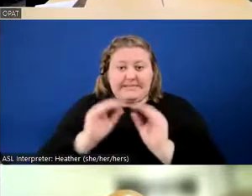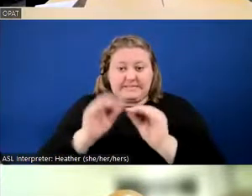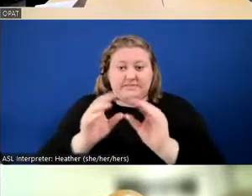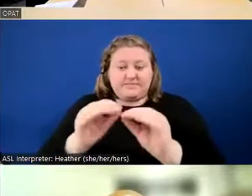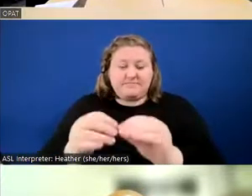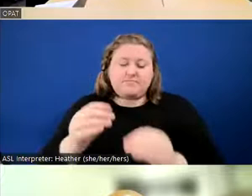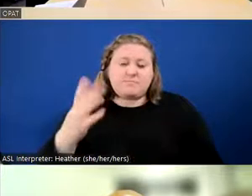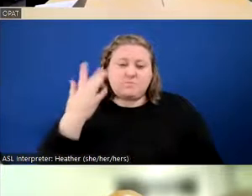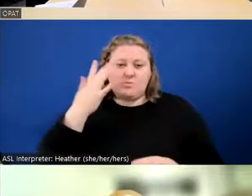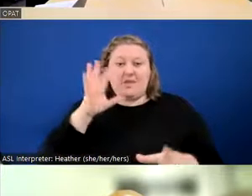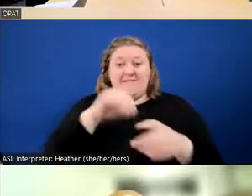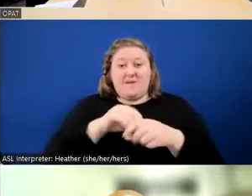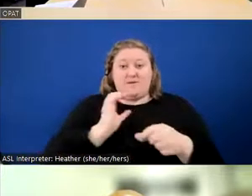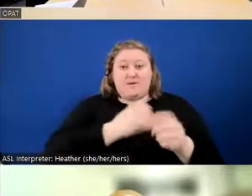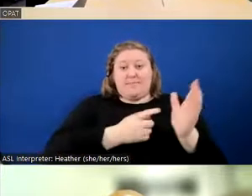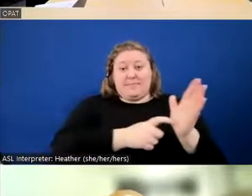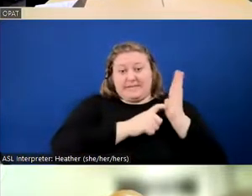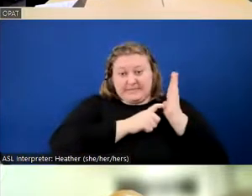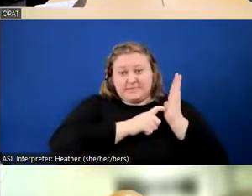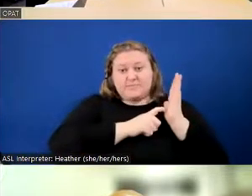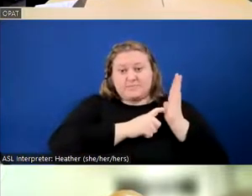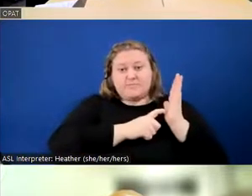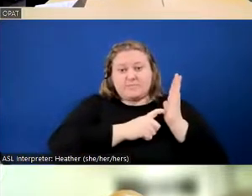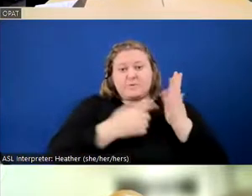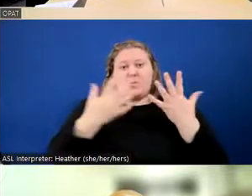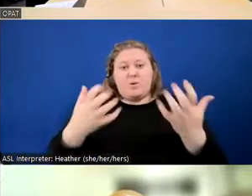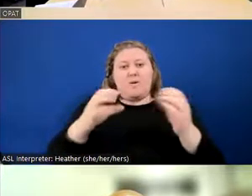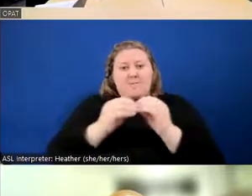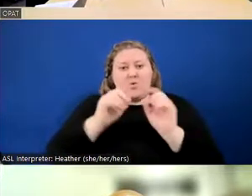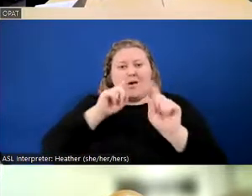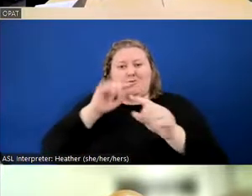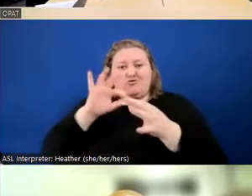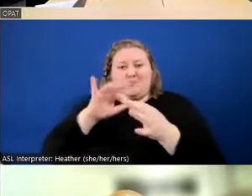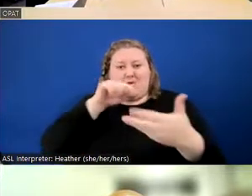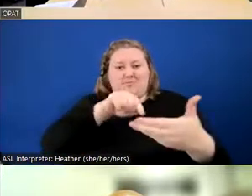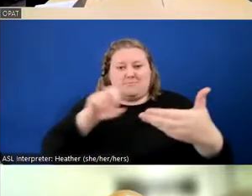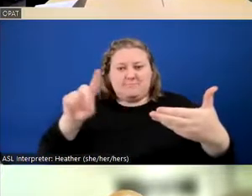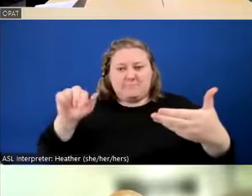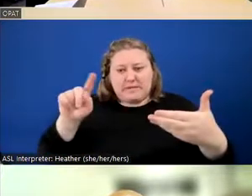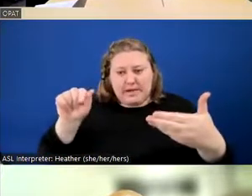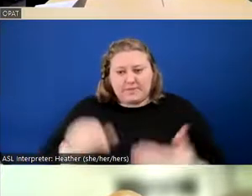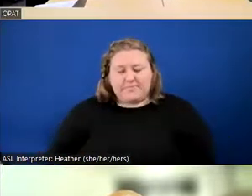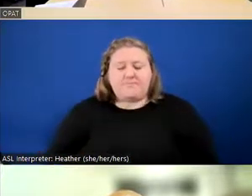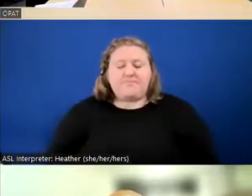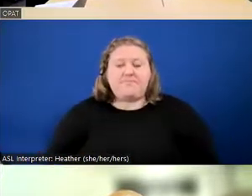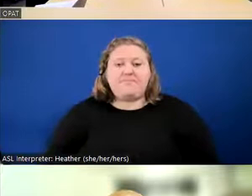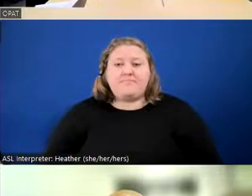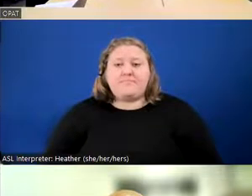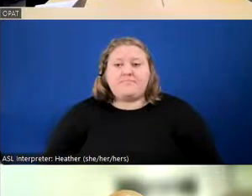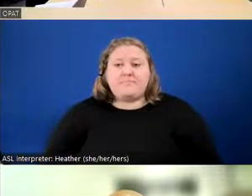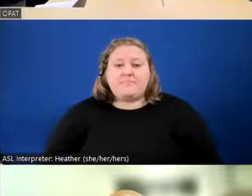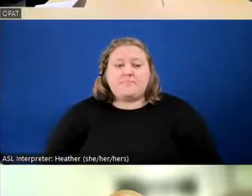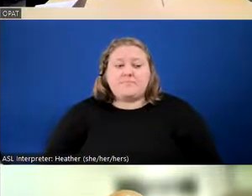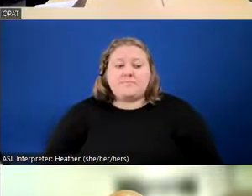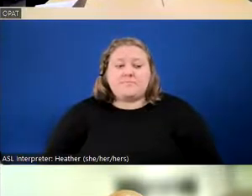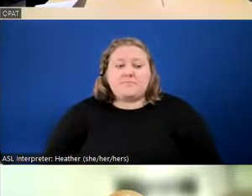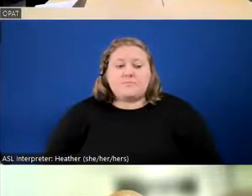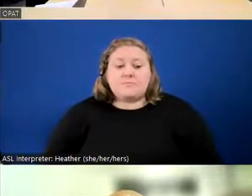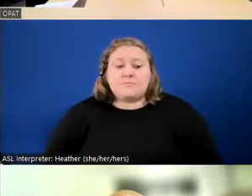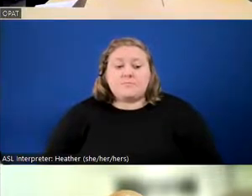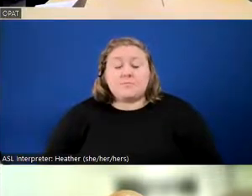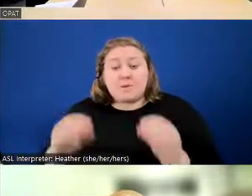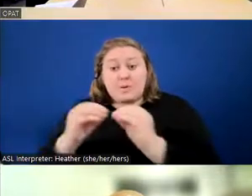our mandate, and we are moving to get more answers about it. But we do not have narrative information